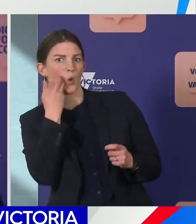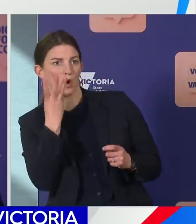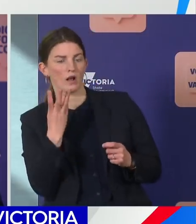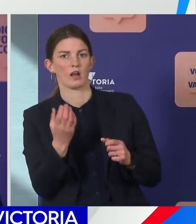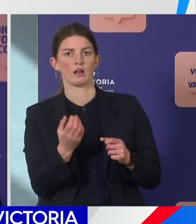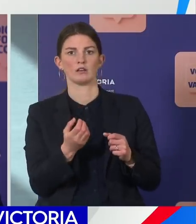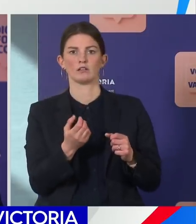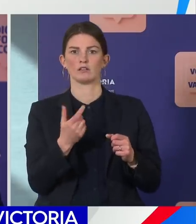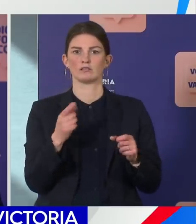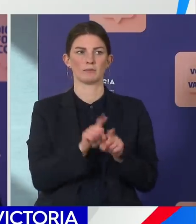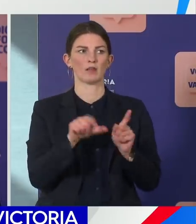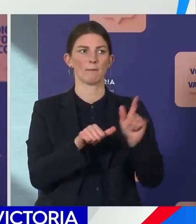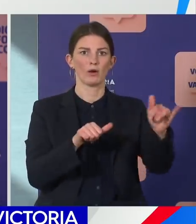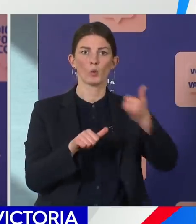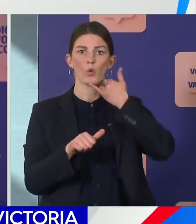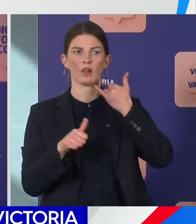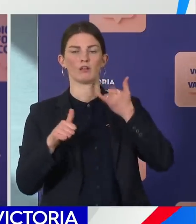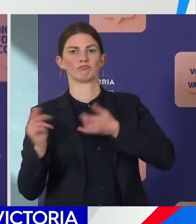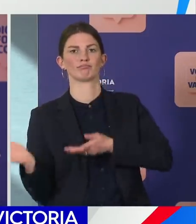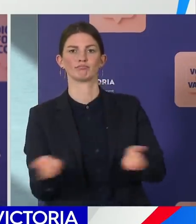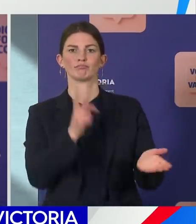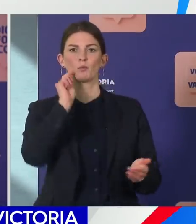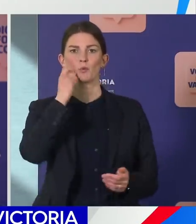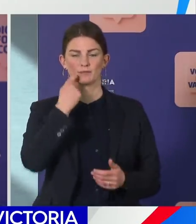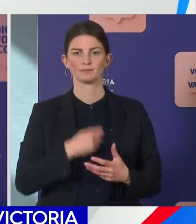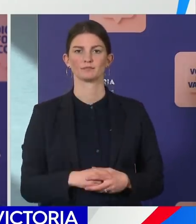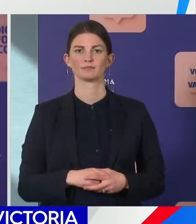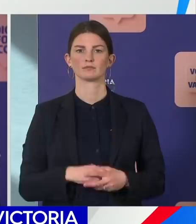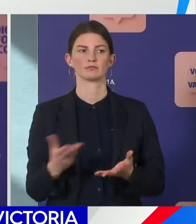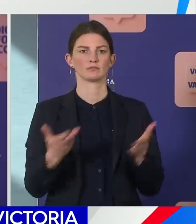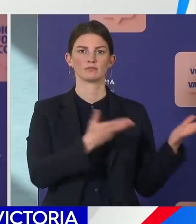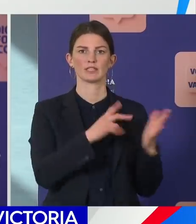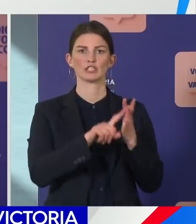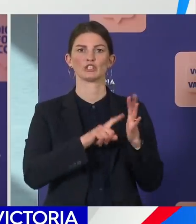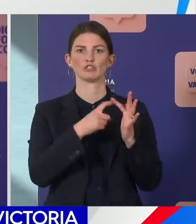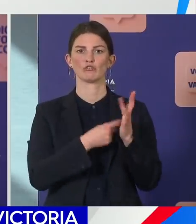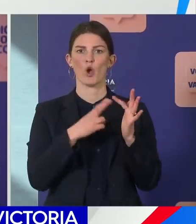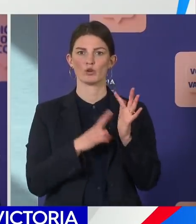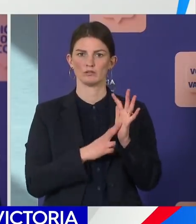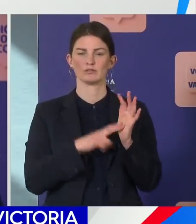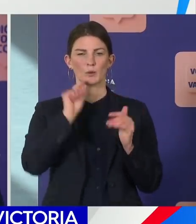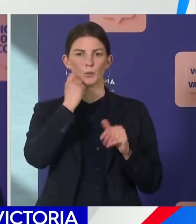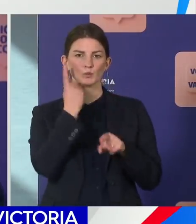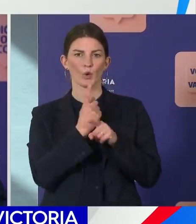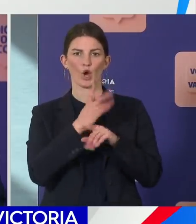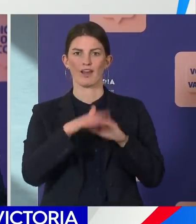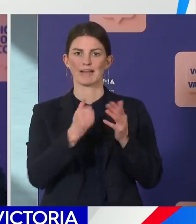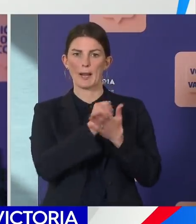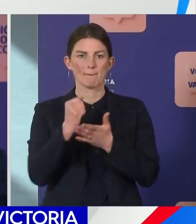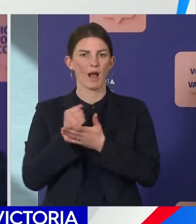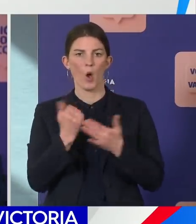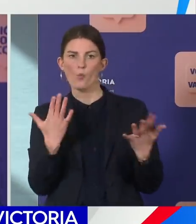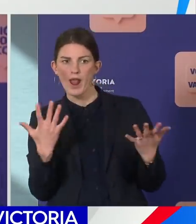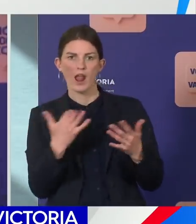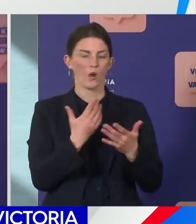demand. I might ask Jerome to go through the detail of the figures a bit more and then we're happy to take questions.